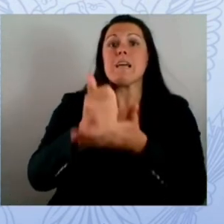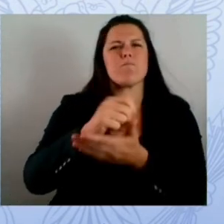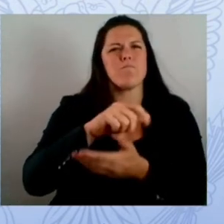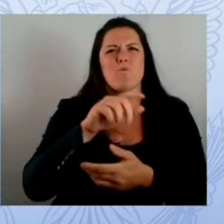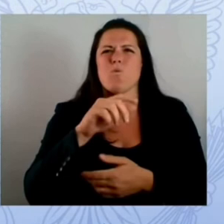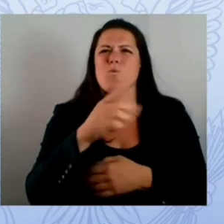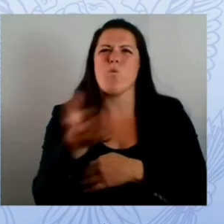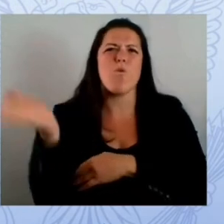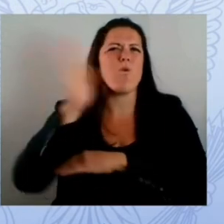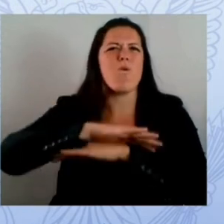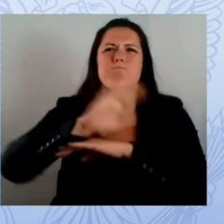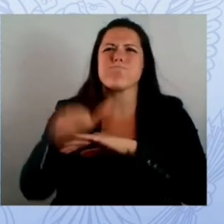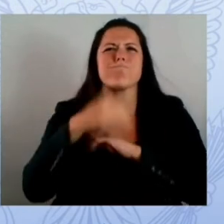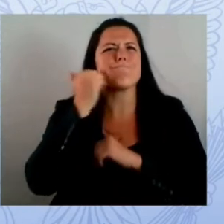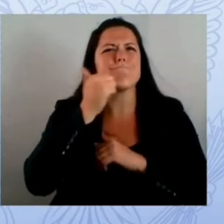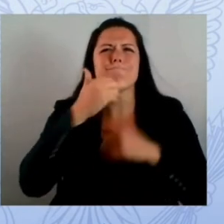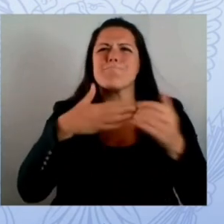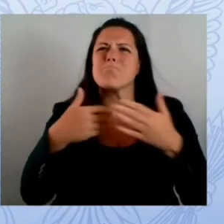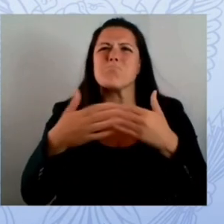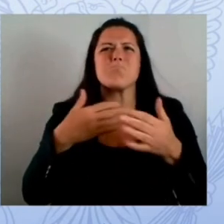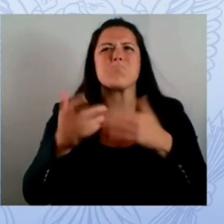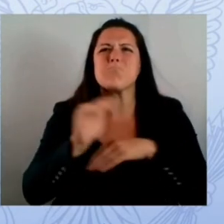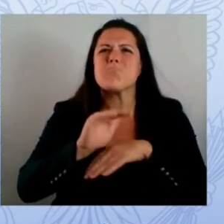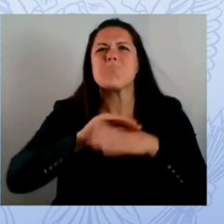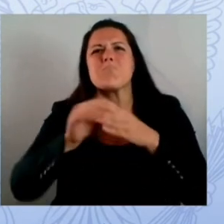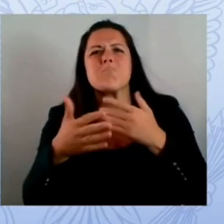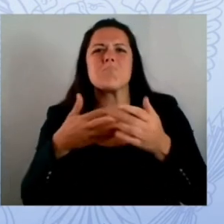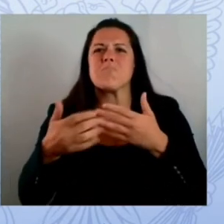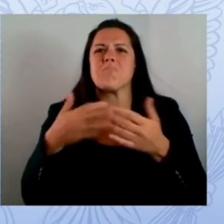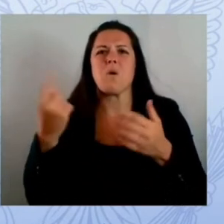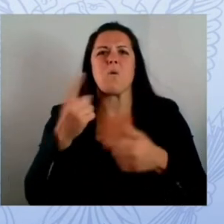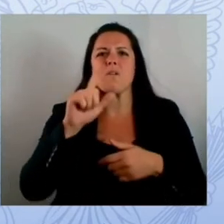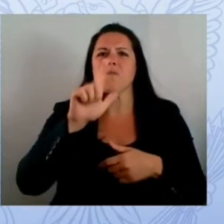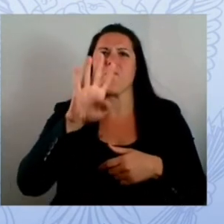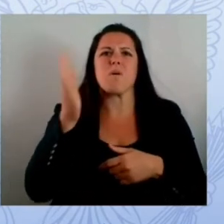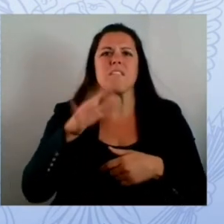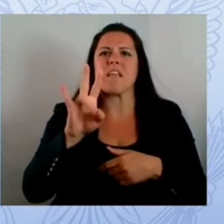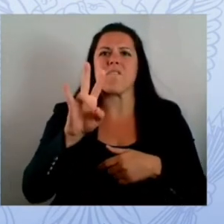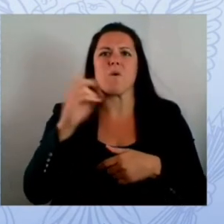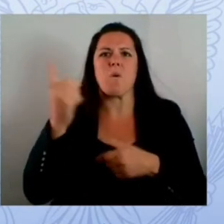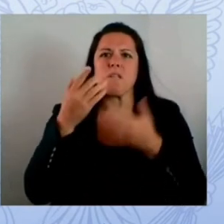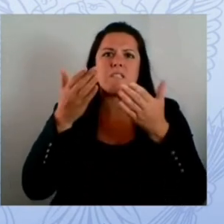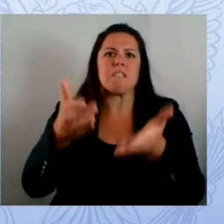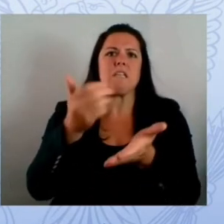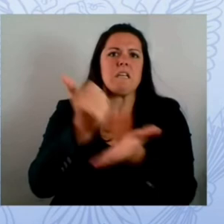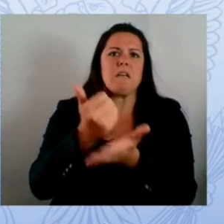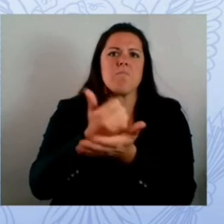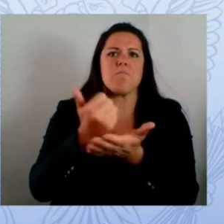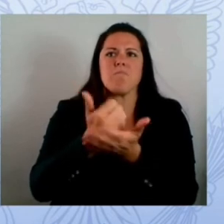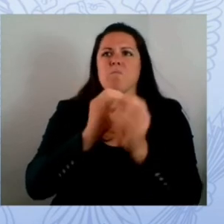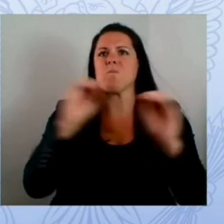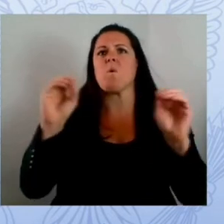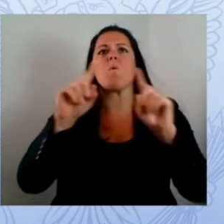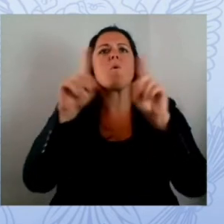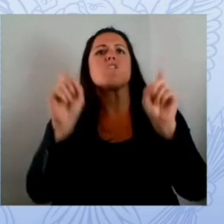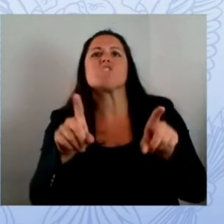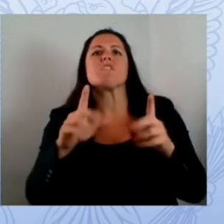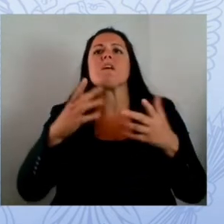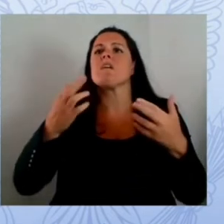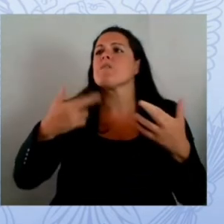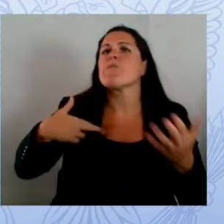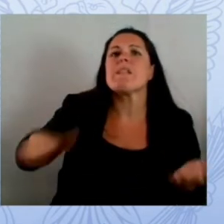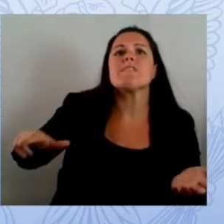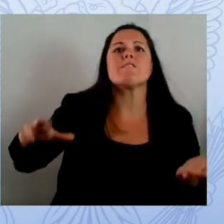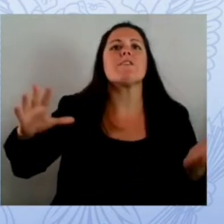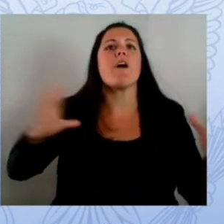no question that a team of men and women would on a holiday weekend go where the mission called them go where they were needed and for